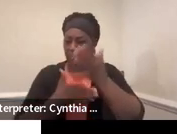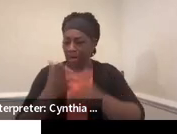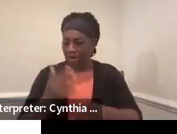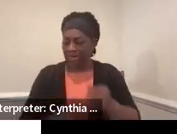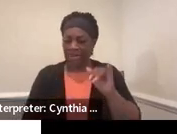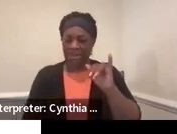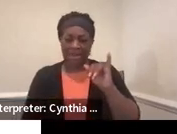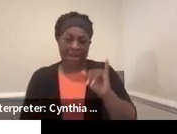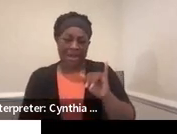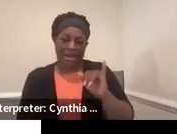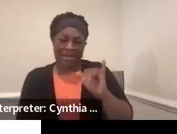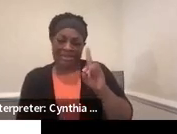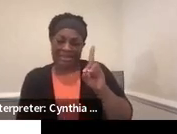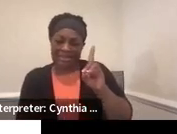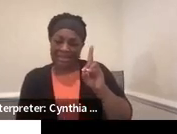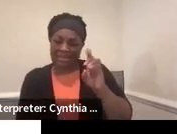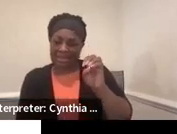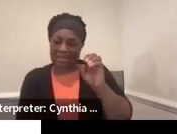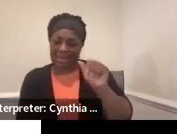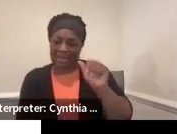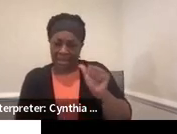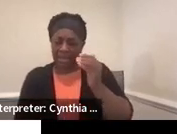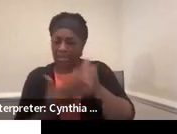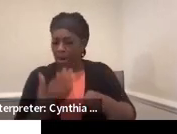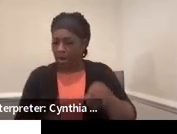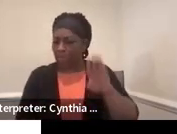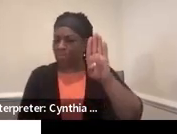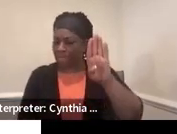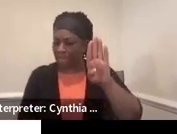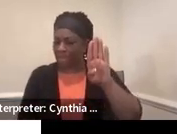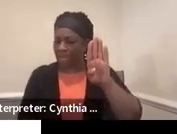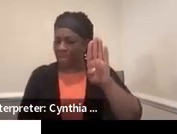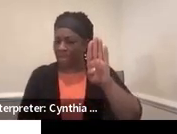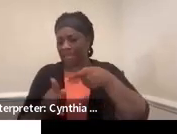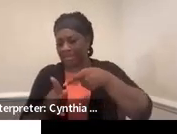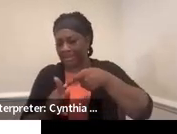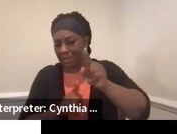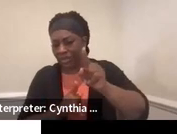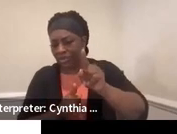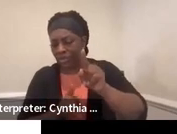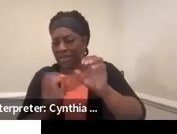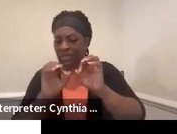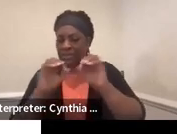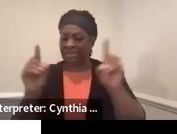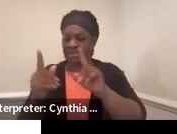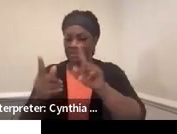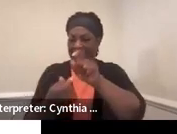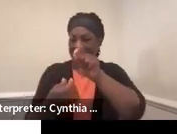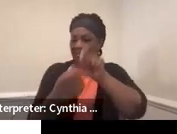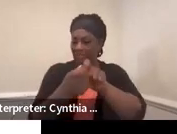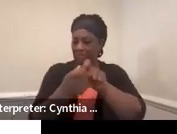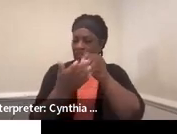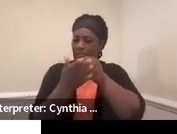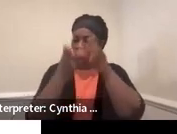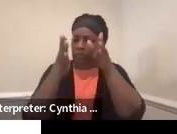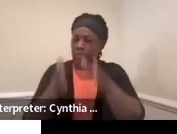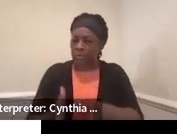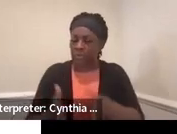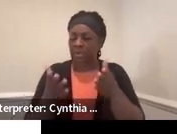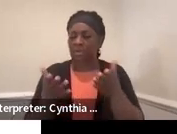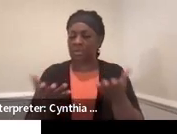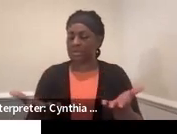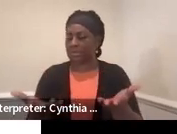IDEA Part B is looking at special education specifically for students 3 to